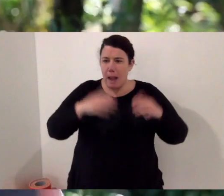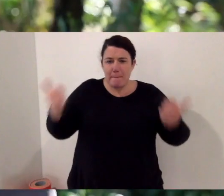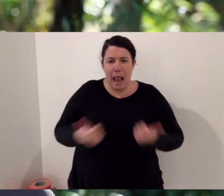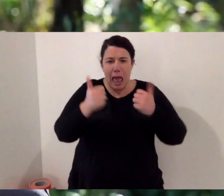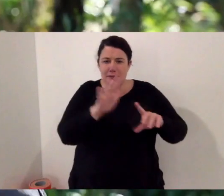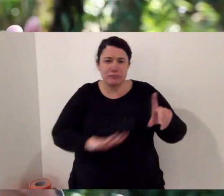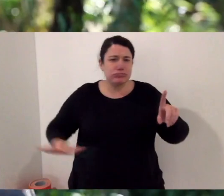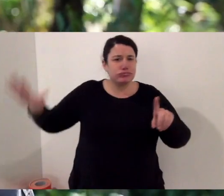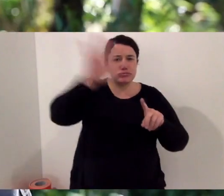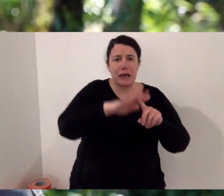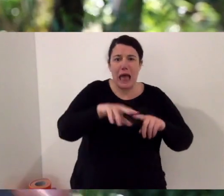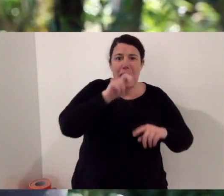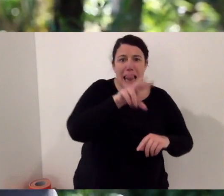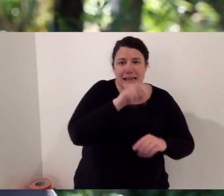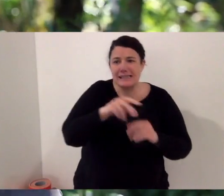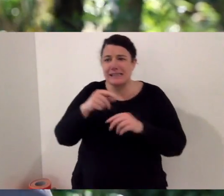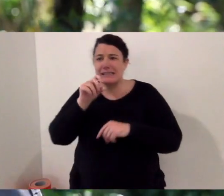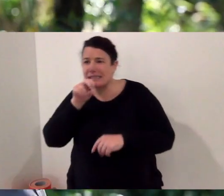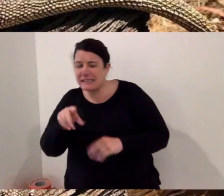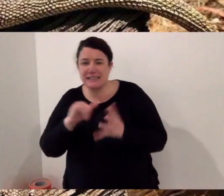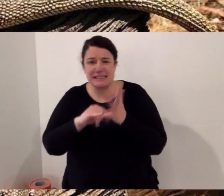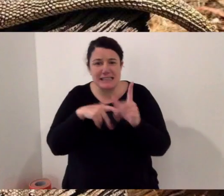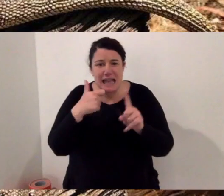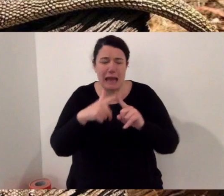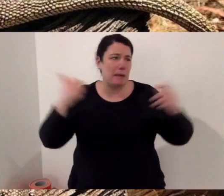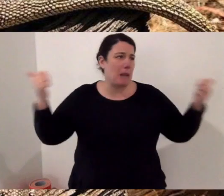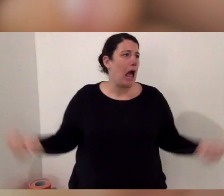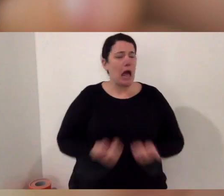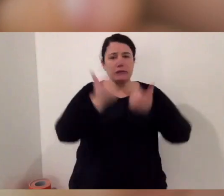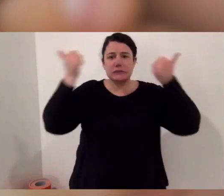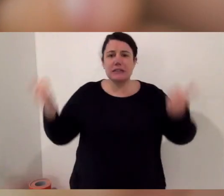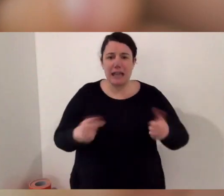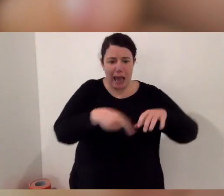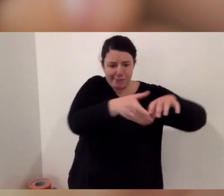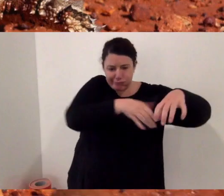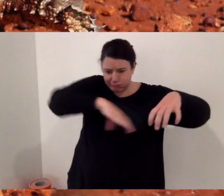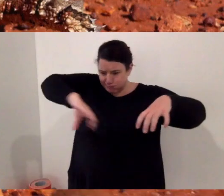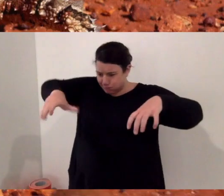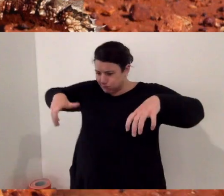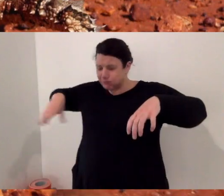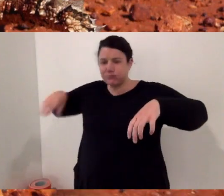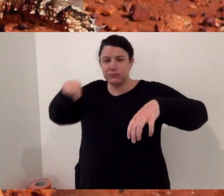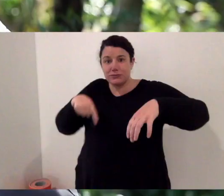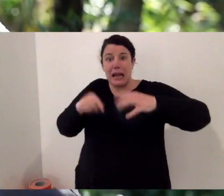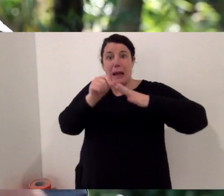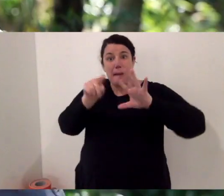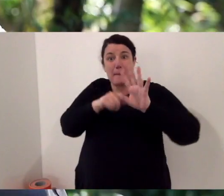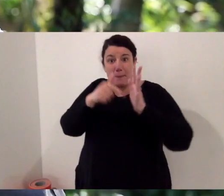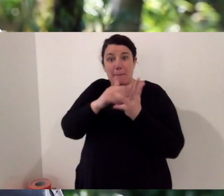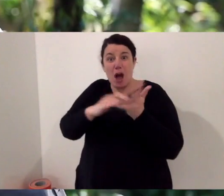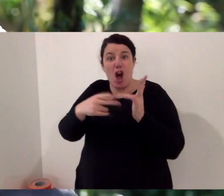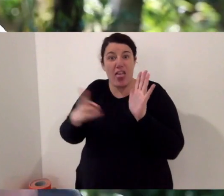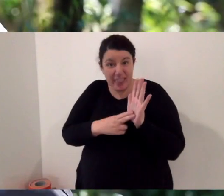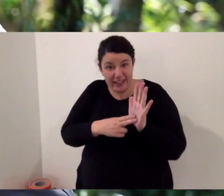Australia is known as the land of reptiles and especially our lizards. We have more lizards than anywhere else on earth. But also our